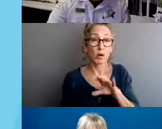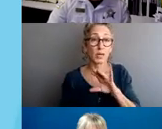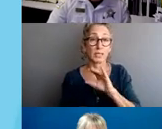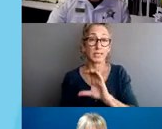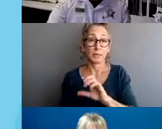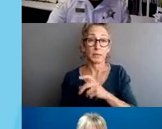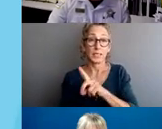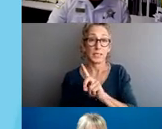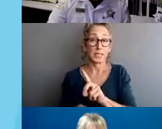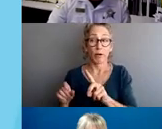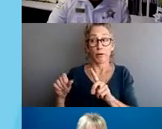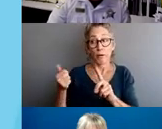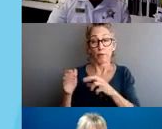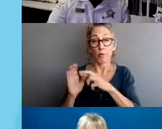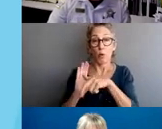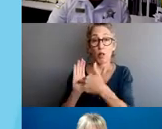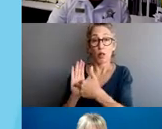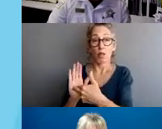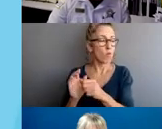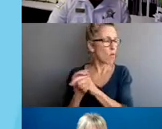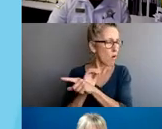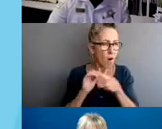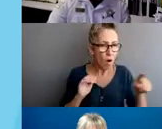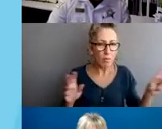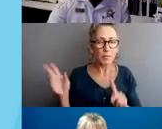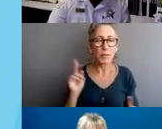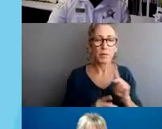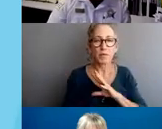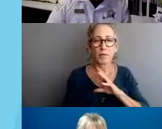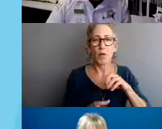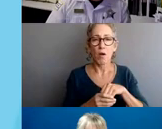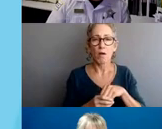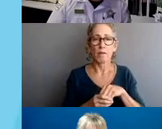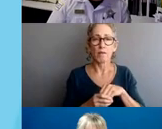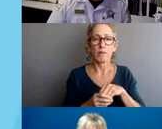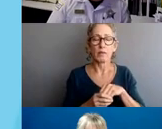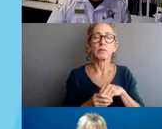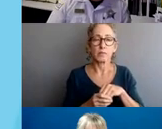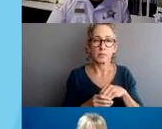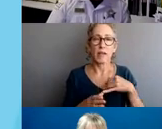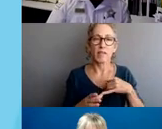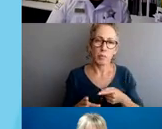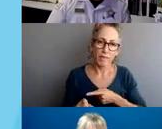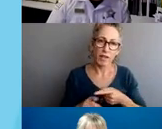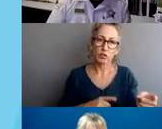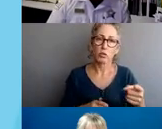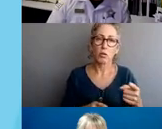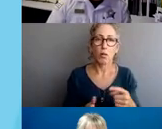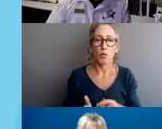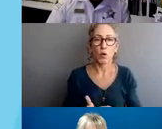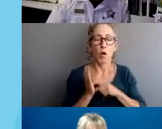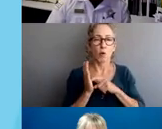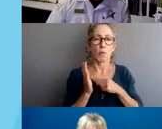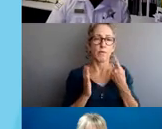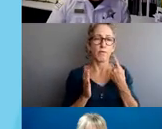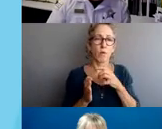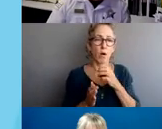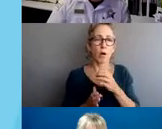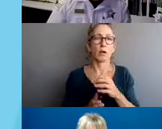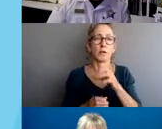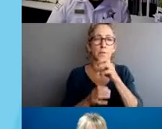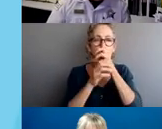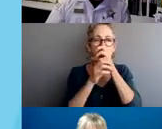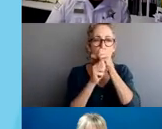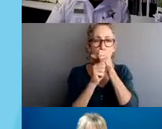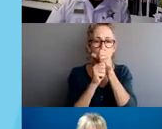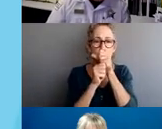all of us have a professional and ethical obligation to maintain confidentiality. CPD members who improperly disclose